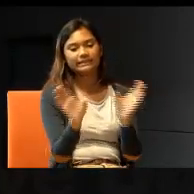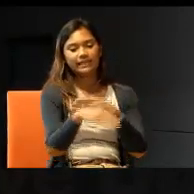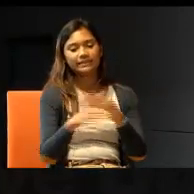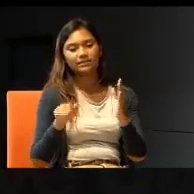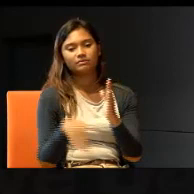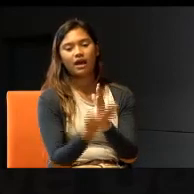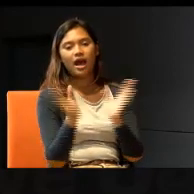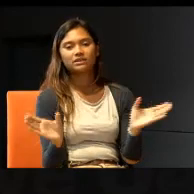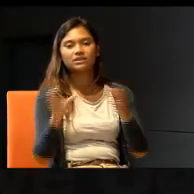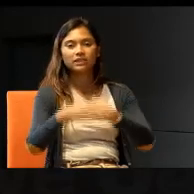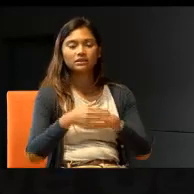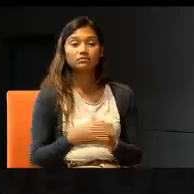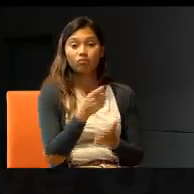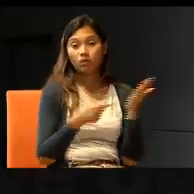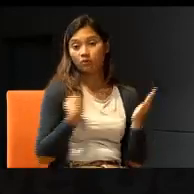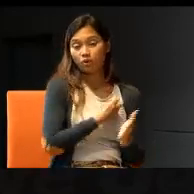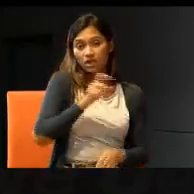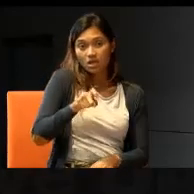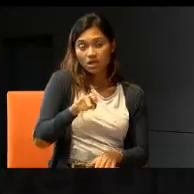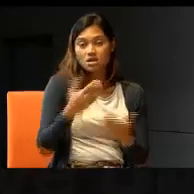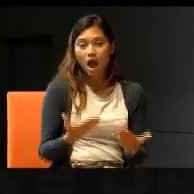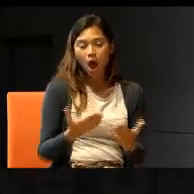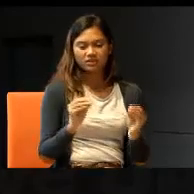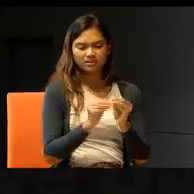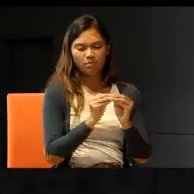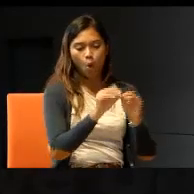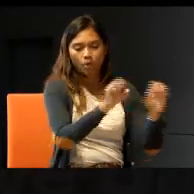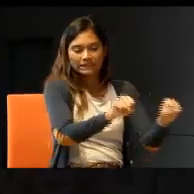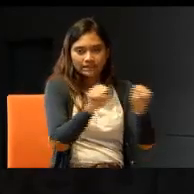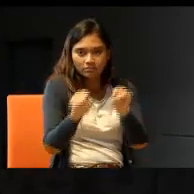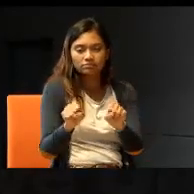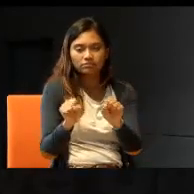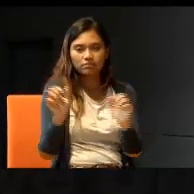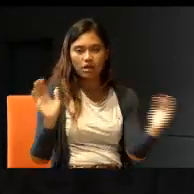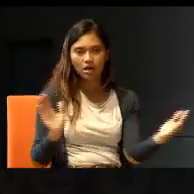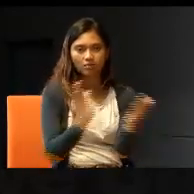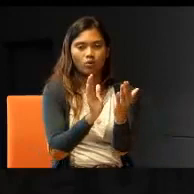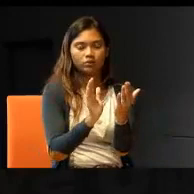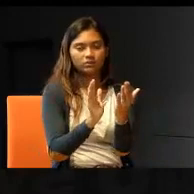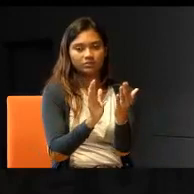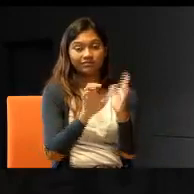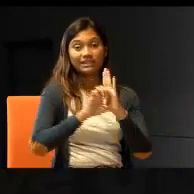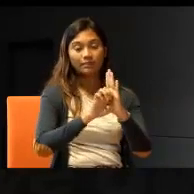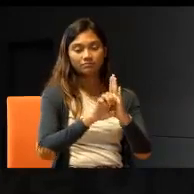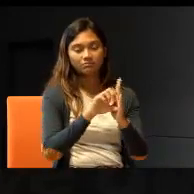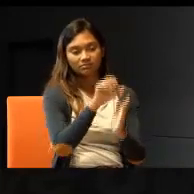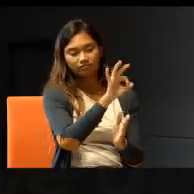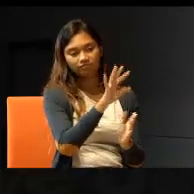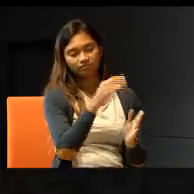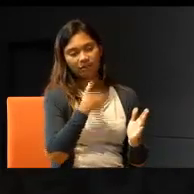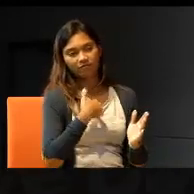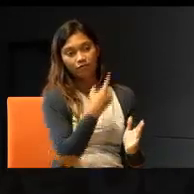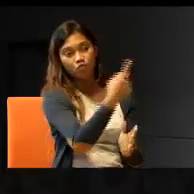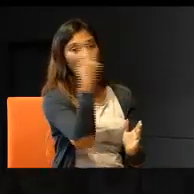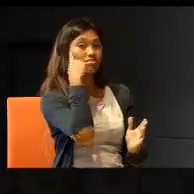So, what we need, now, is, a more systematic approach, where, once, you have a student, who is